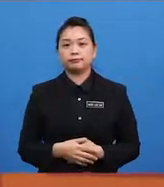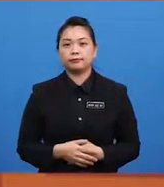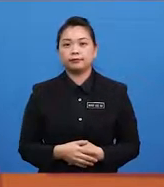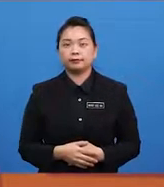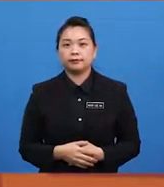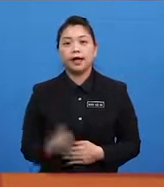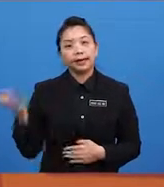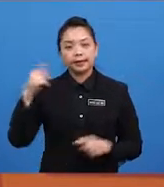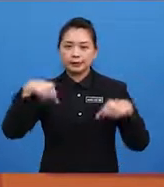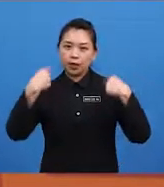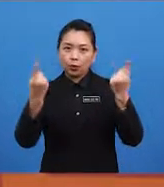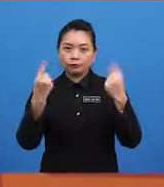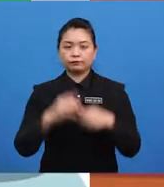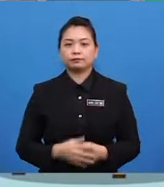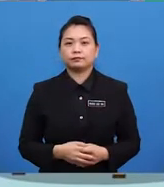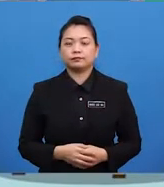Let's go.